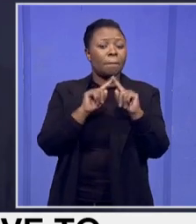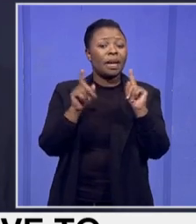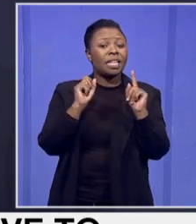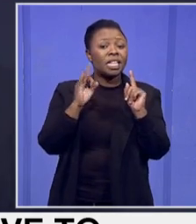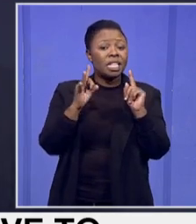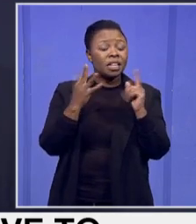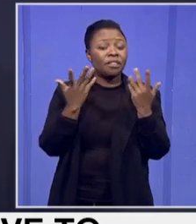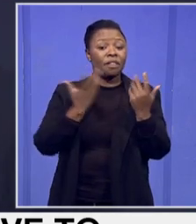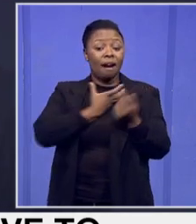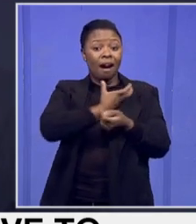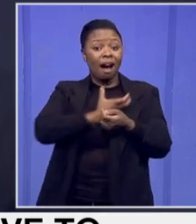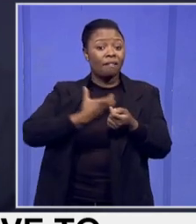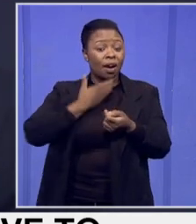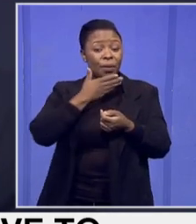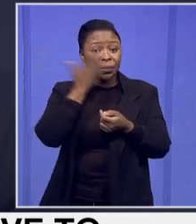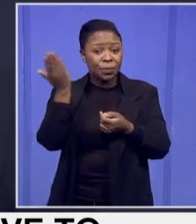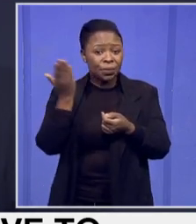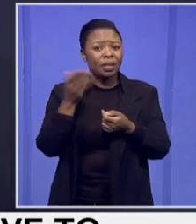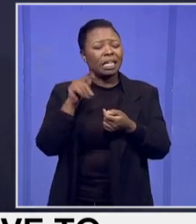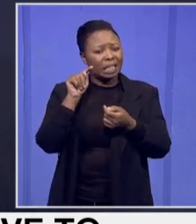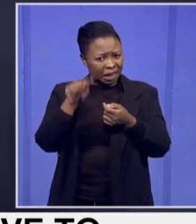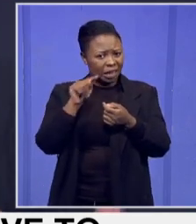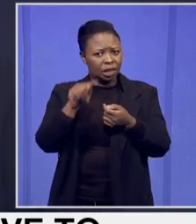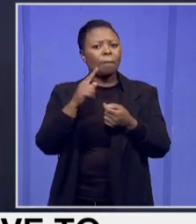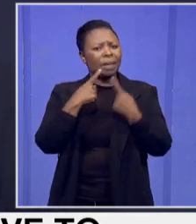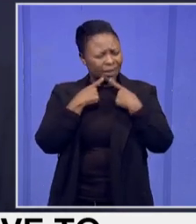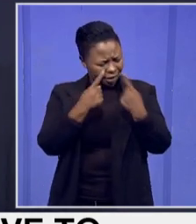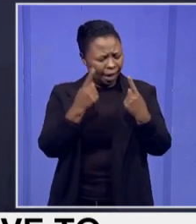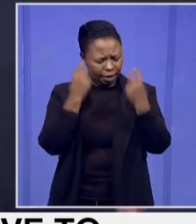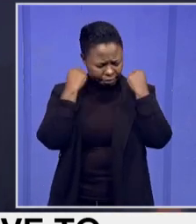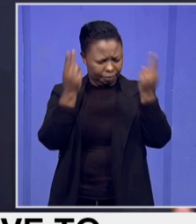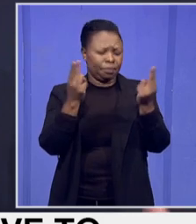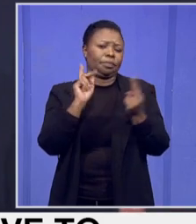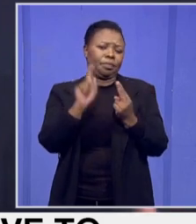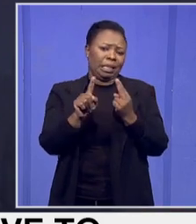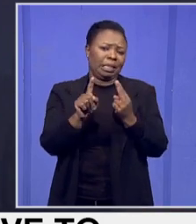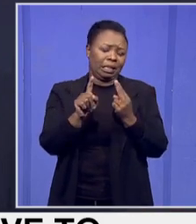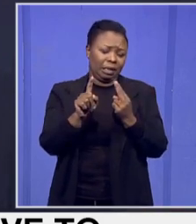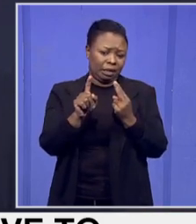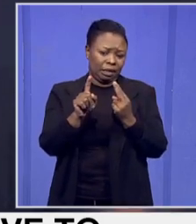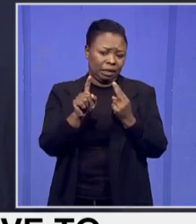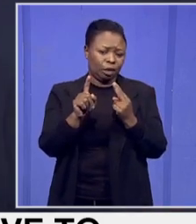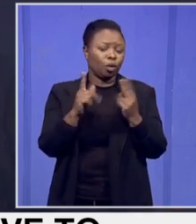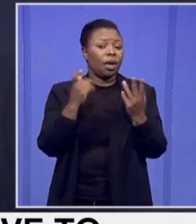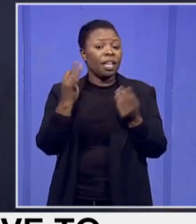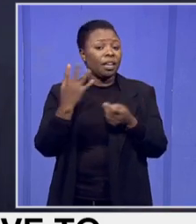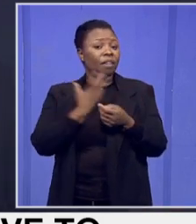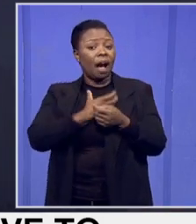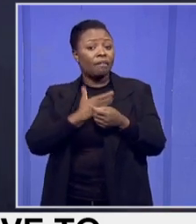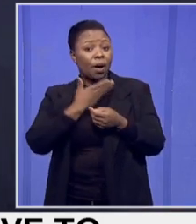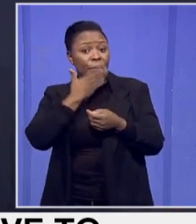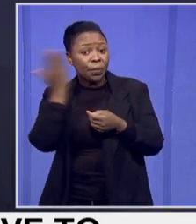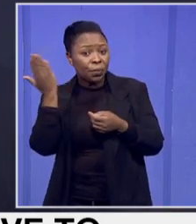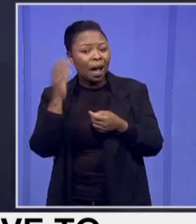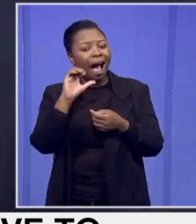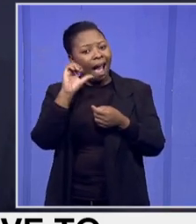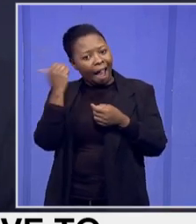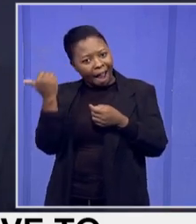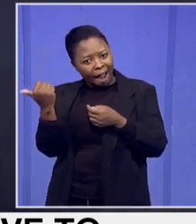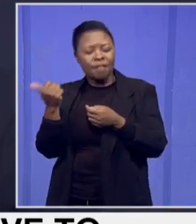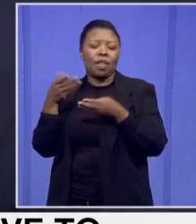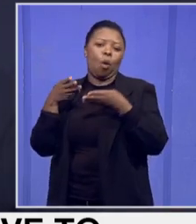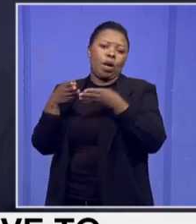discomfort, that discomfort must be expressed, and often, if there is discomfort, there are other ways in which,